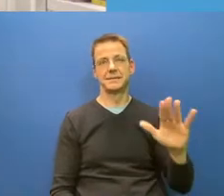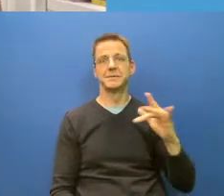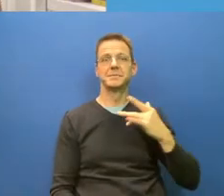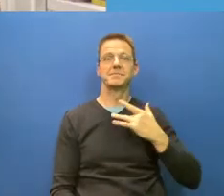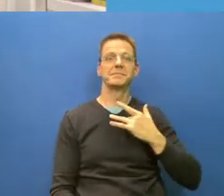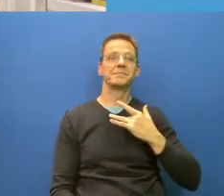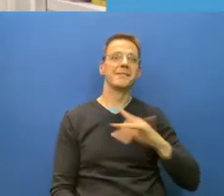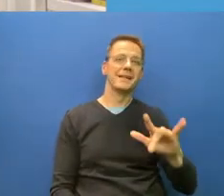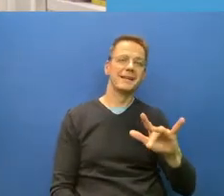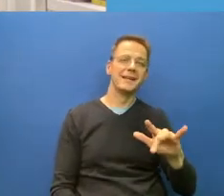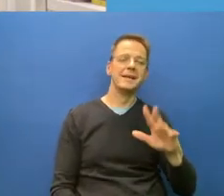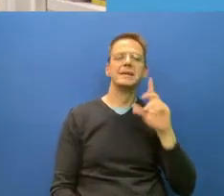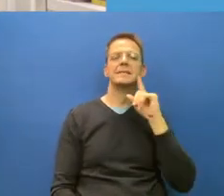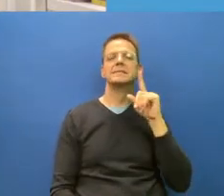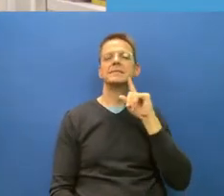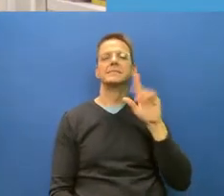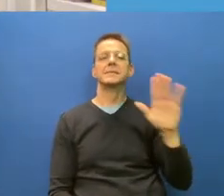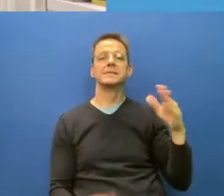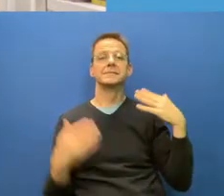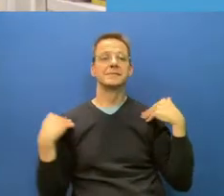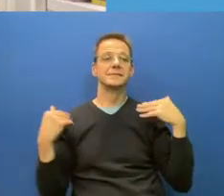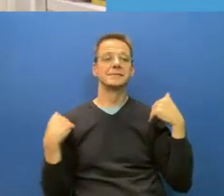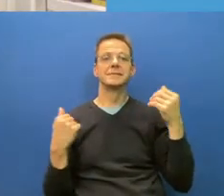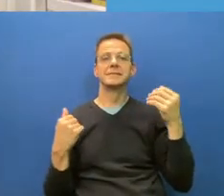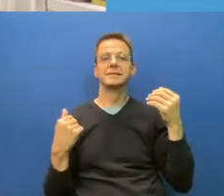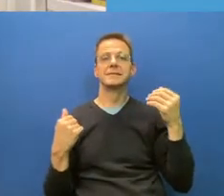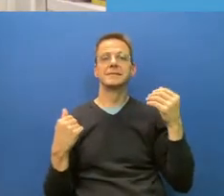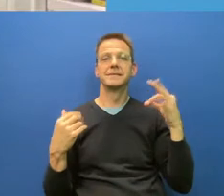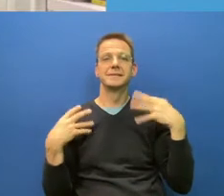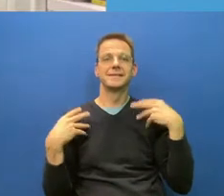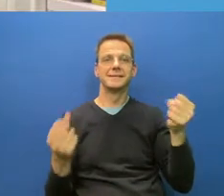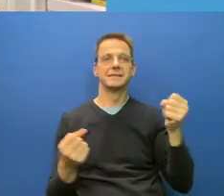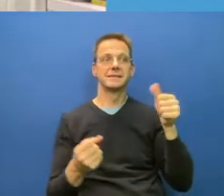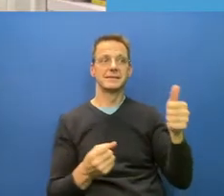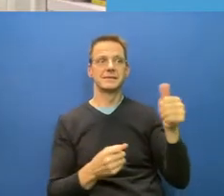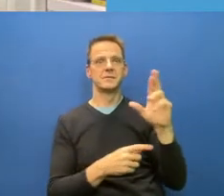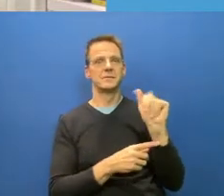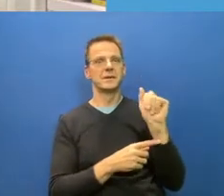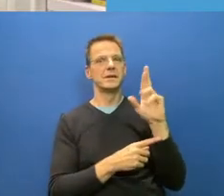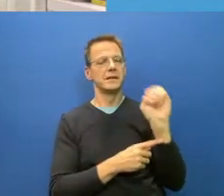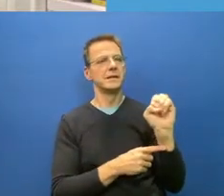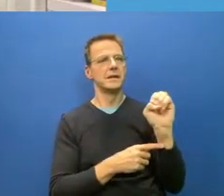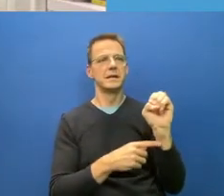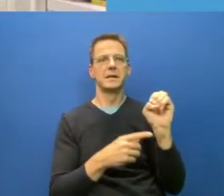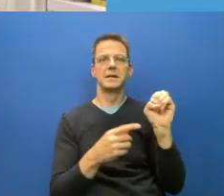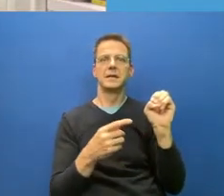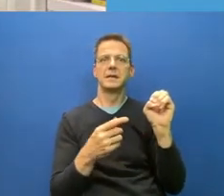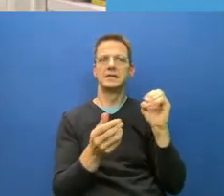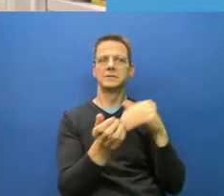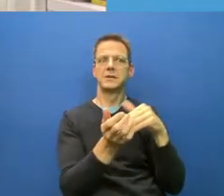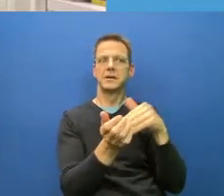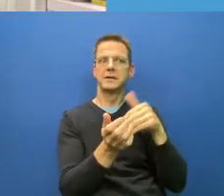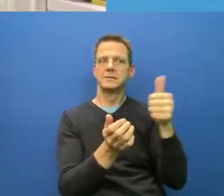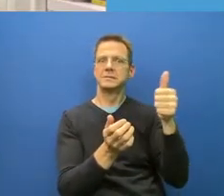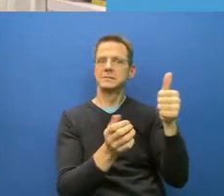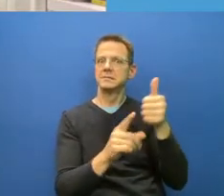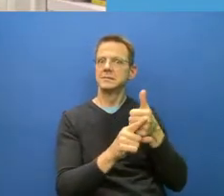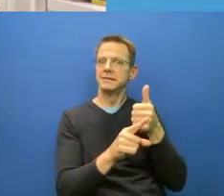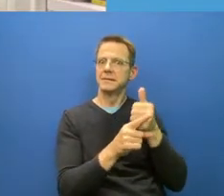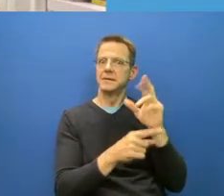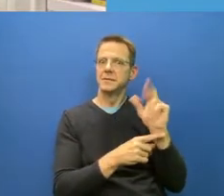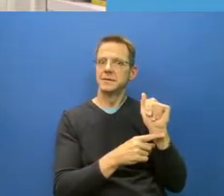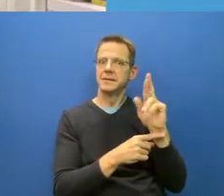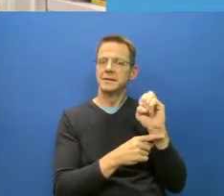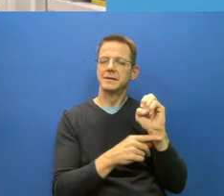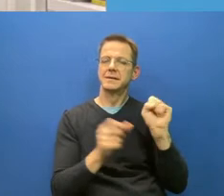is he or she a medical doctor. But there are steps that can be taken to eliminate this clash, at